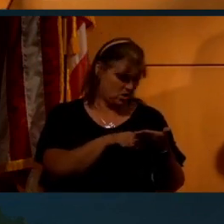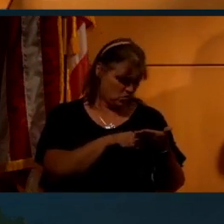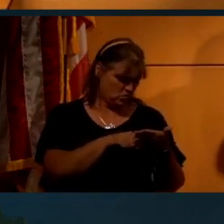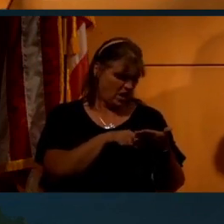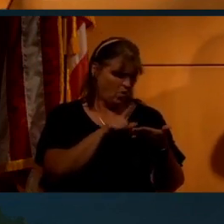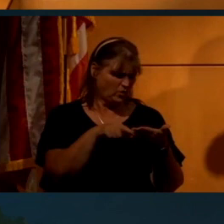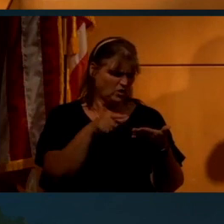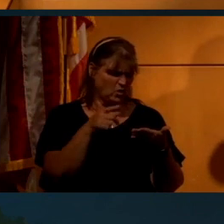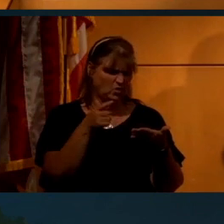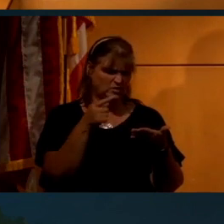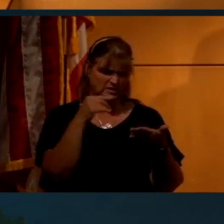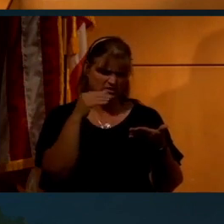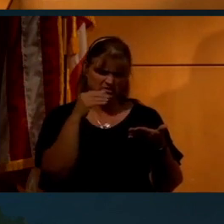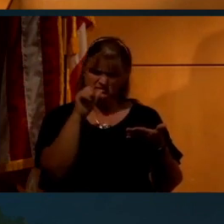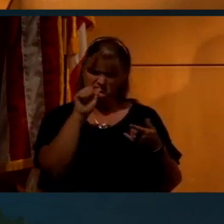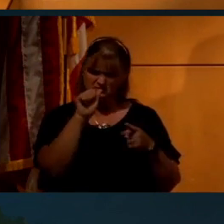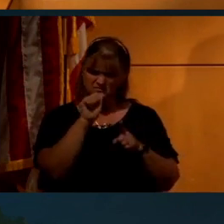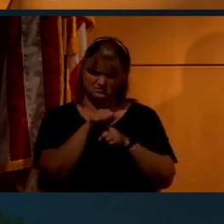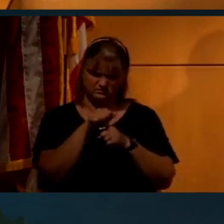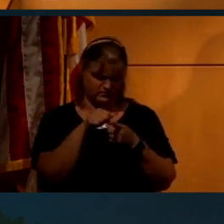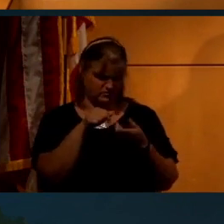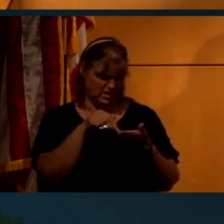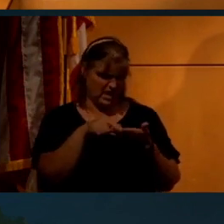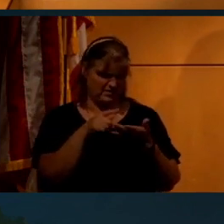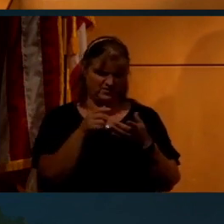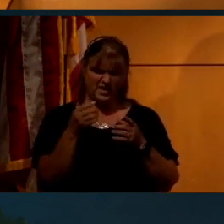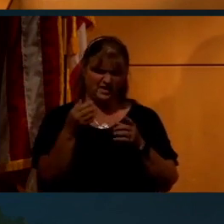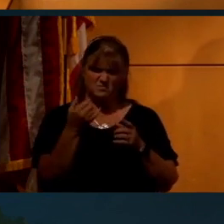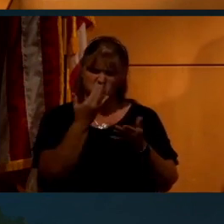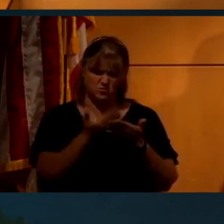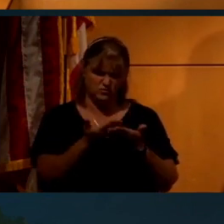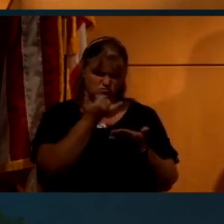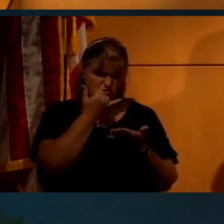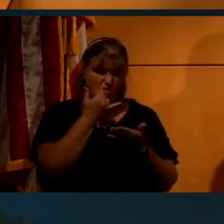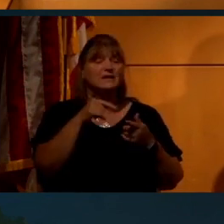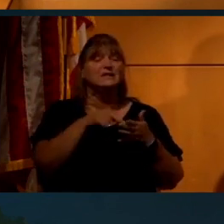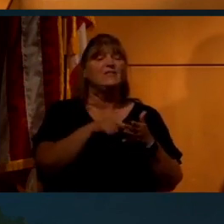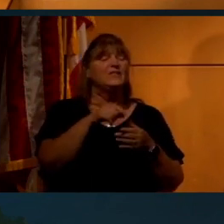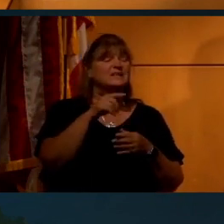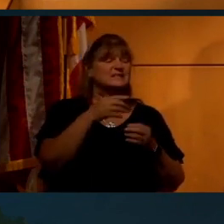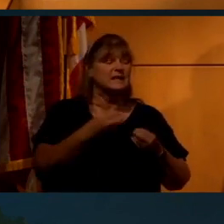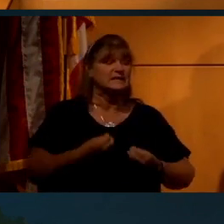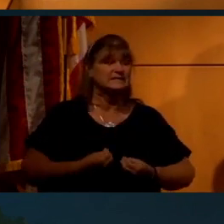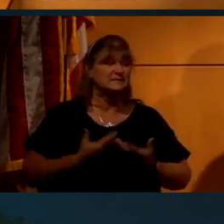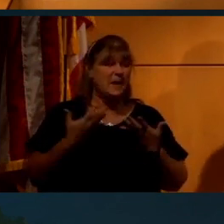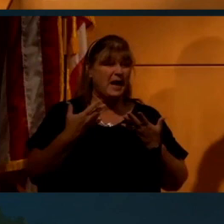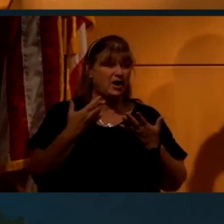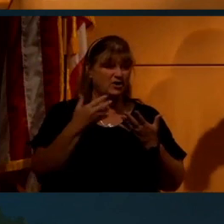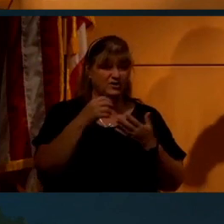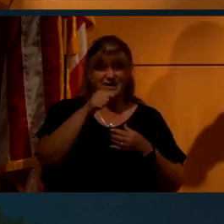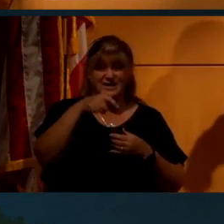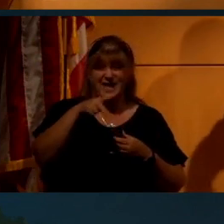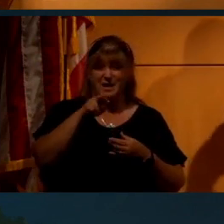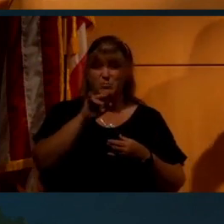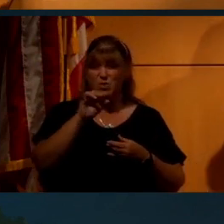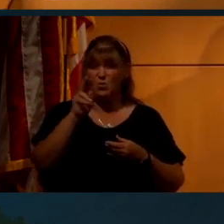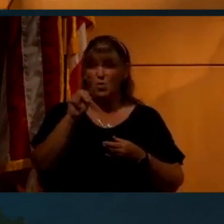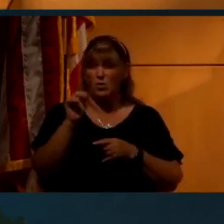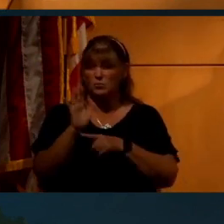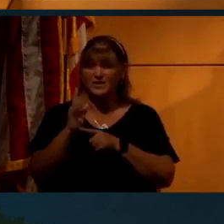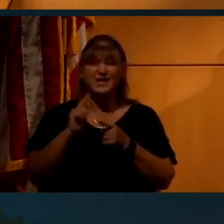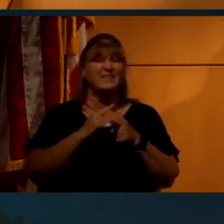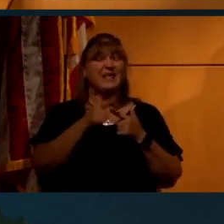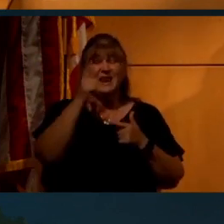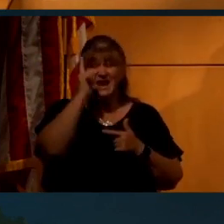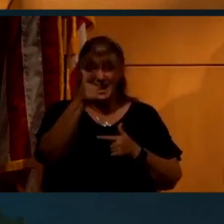well, you've debunked what you've said here at the start. And they do that in this clip. They say this theory inspired Capricorn One movie. And then